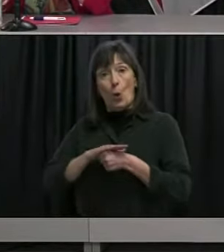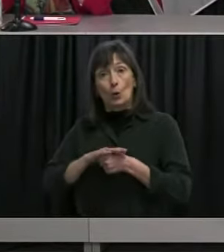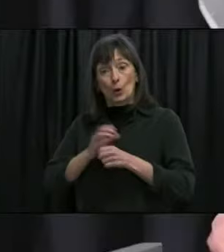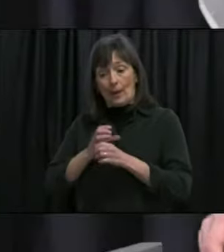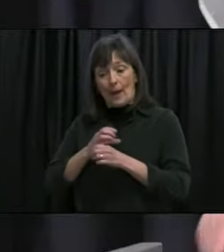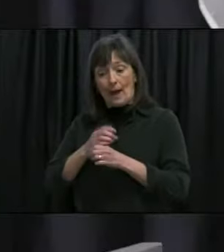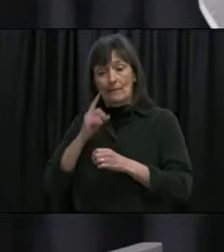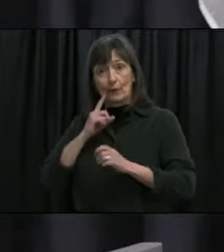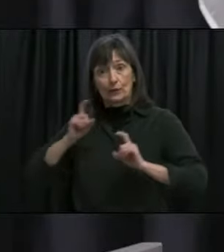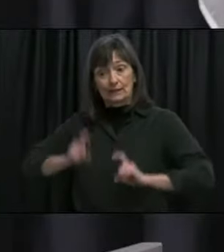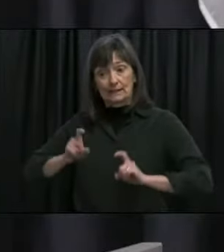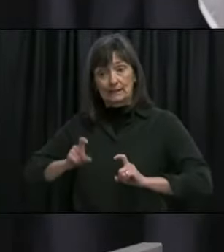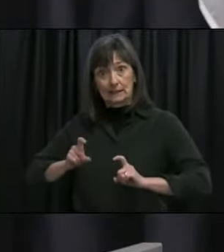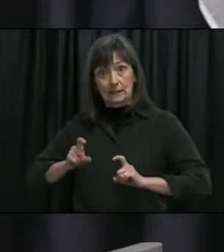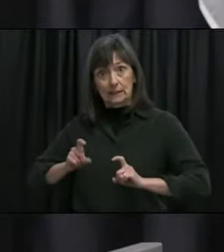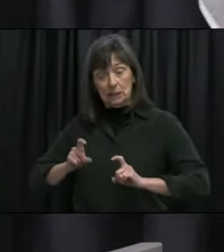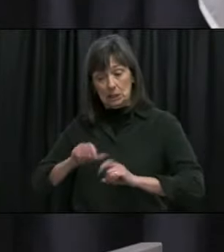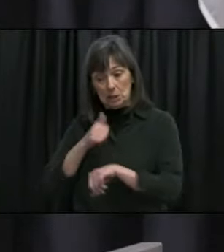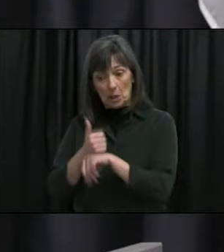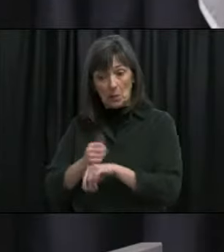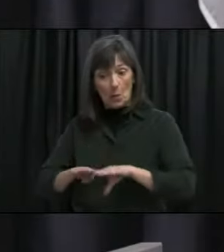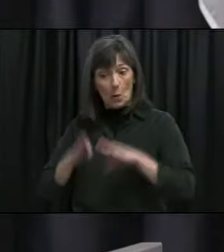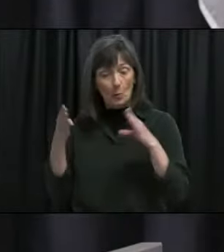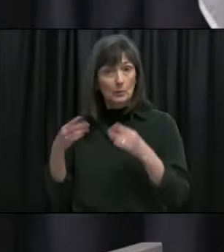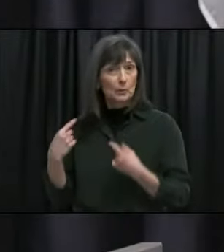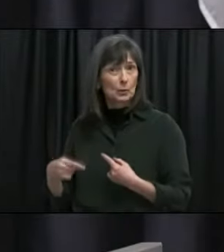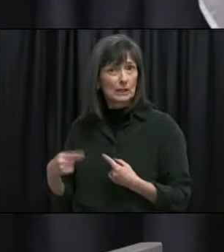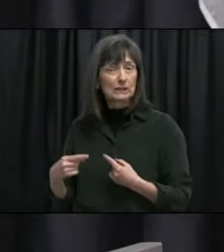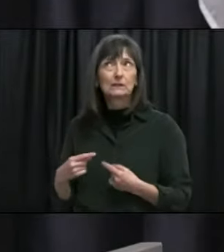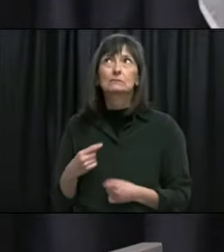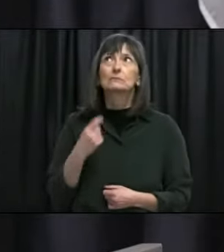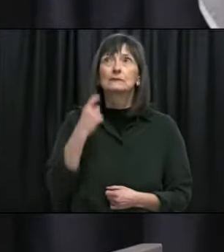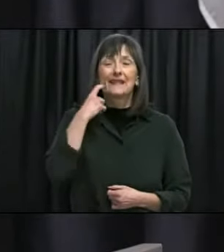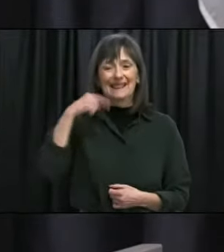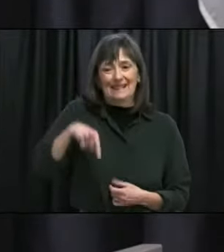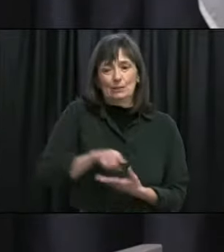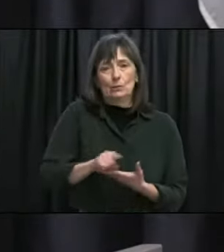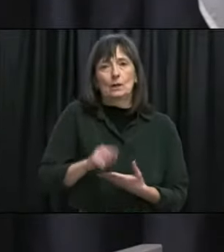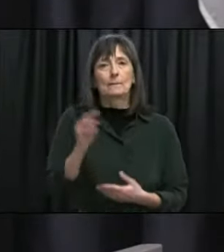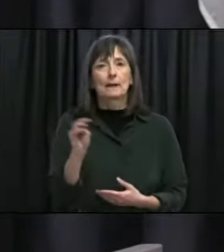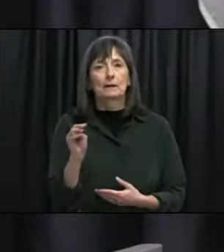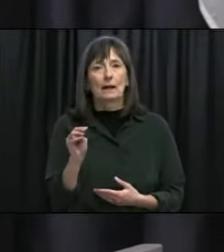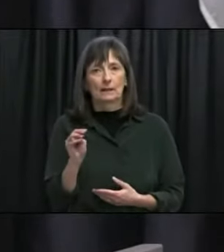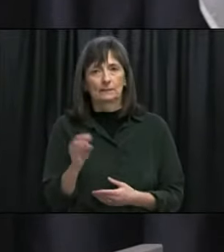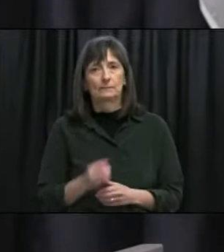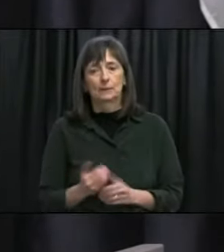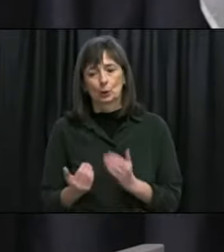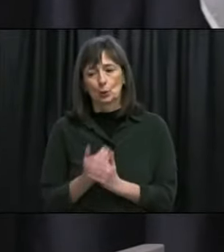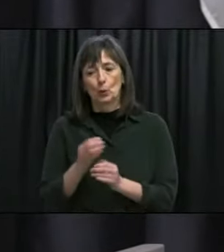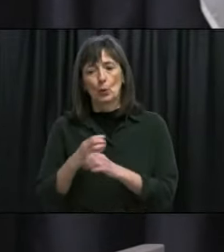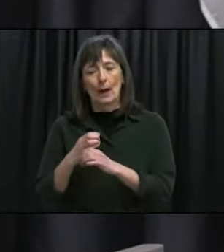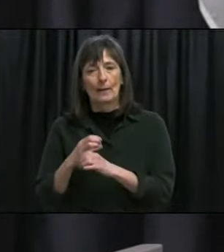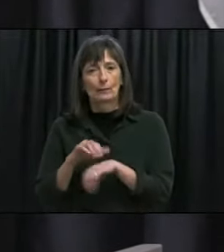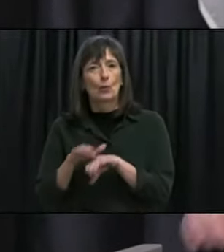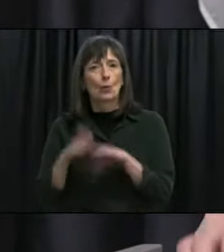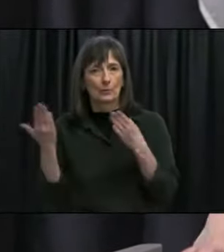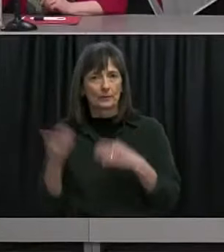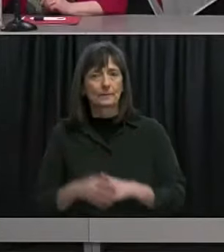my understanding is that it's been up and running as of Monday this week perfect thank you